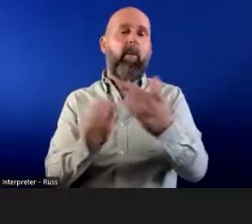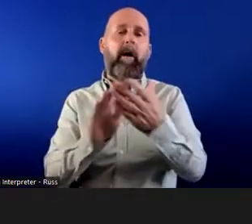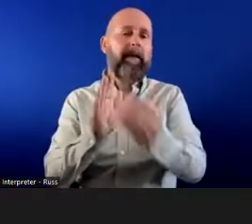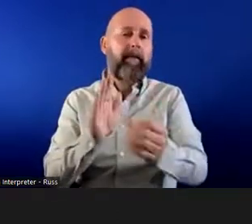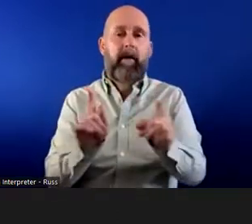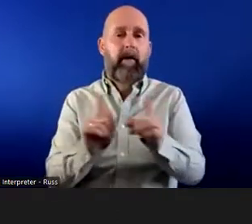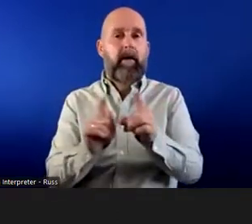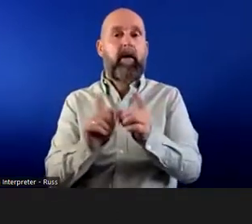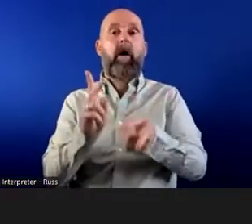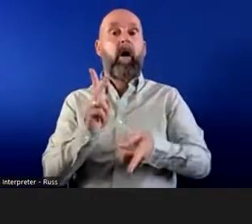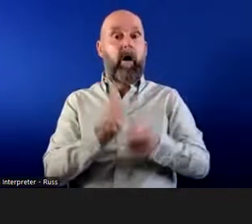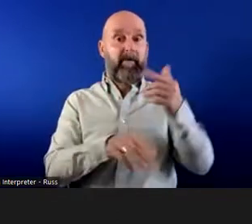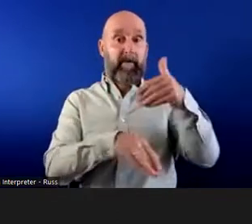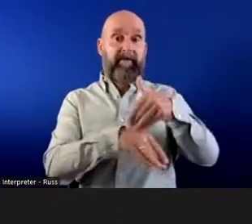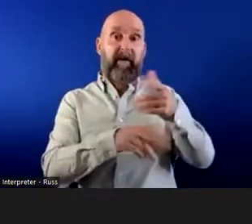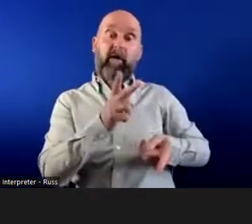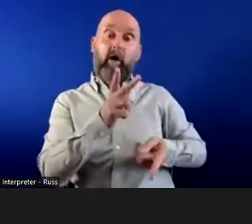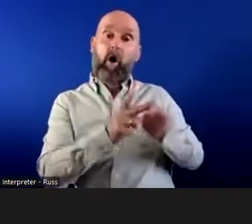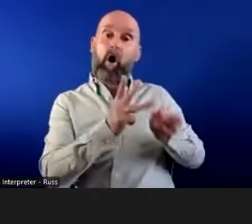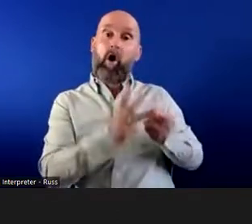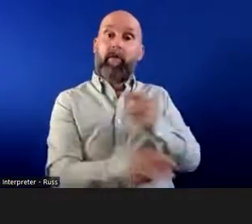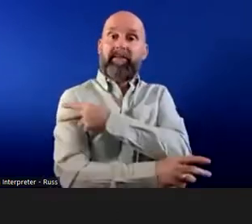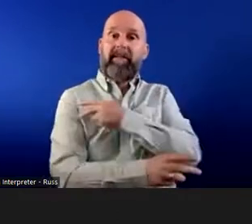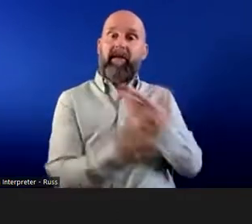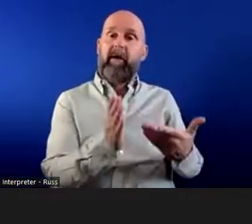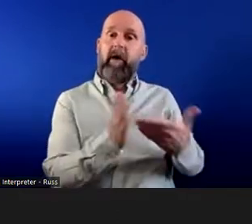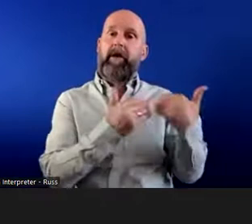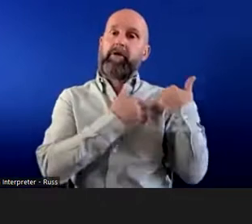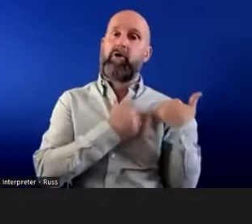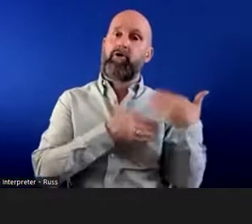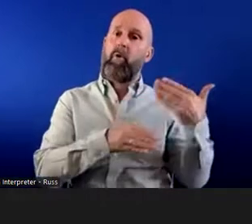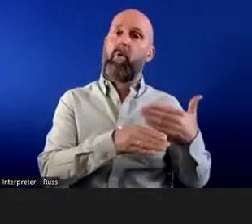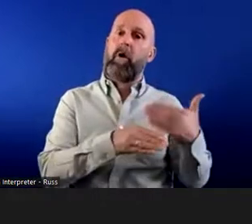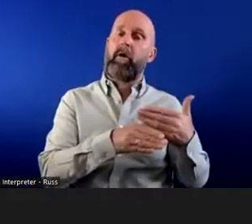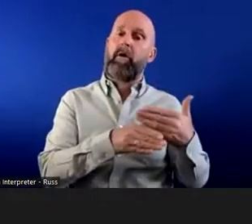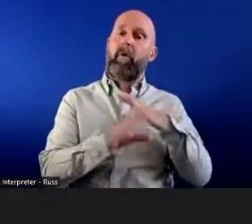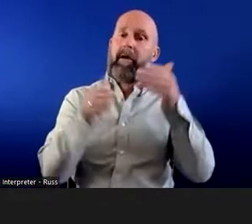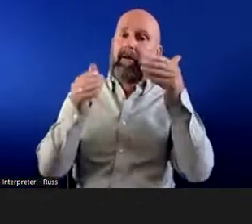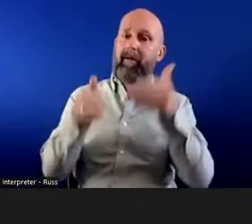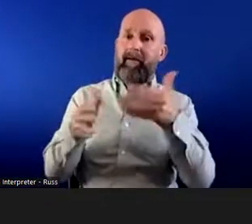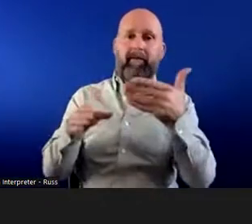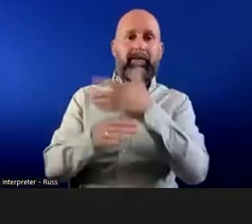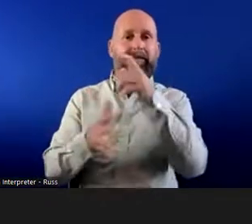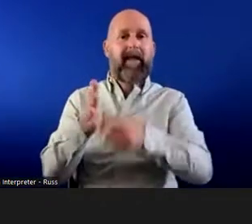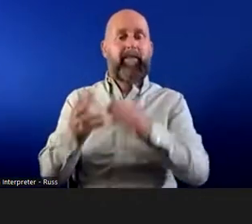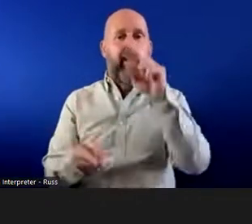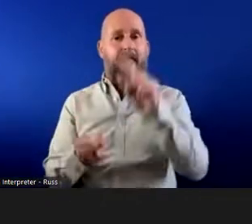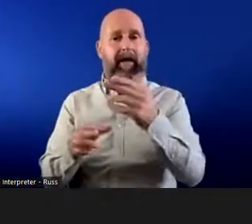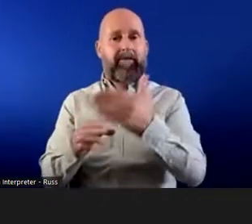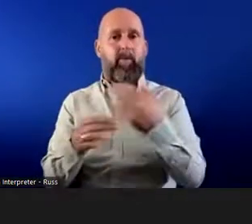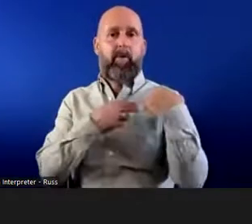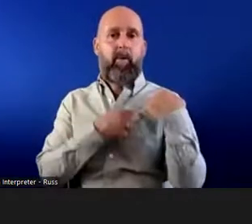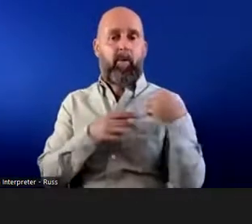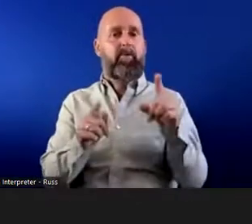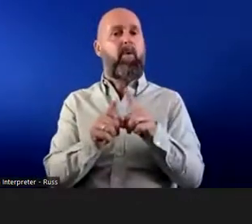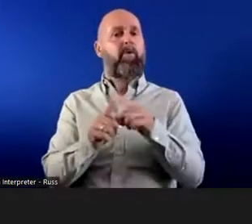caused to other staff who may be taking on additional work as a result of adjusting the disabled employee's workload. The extent of the employer's financial